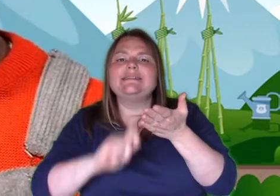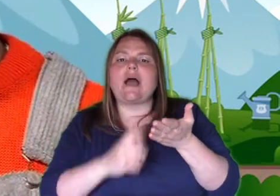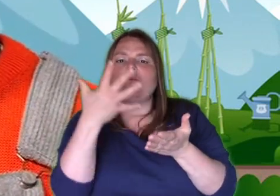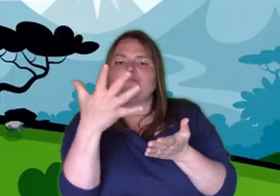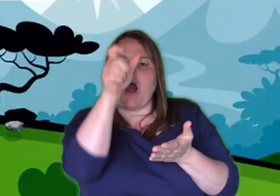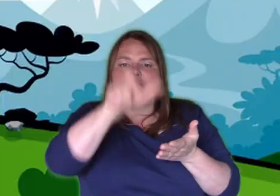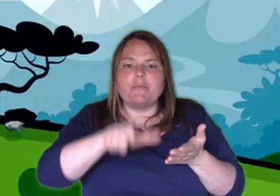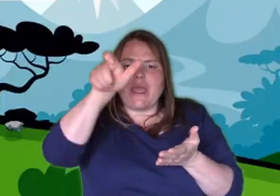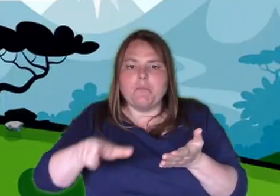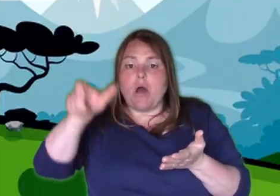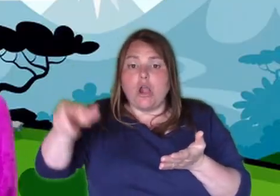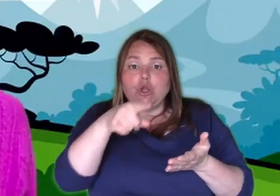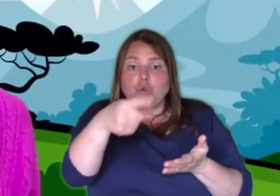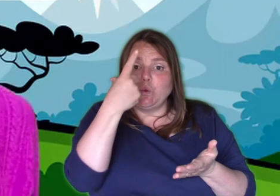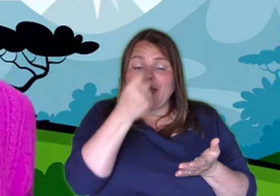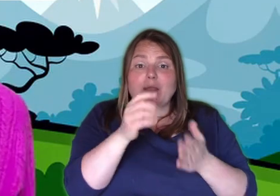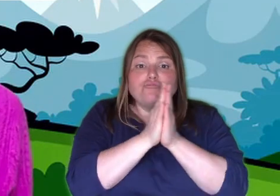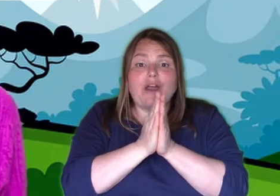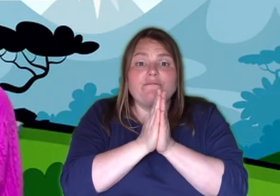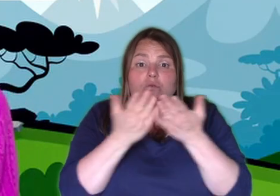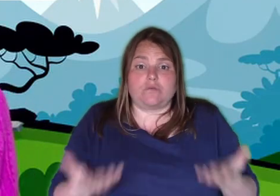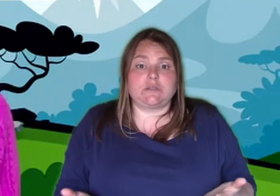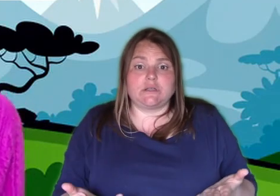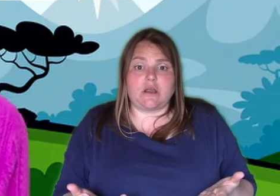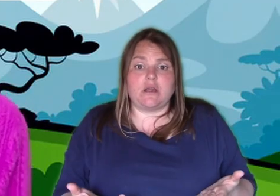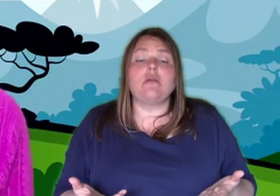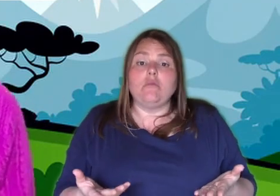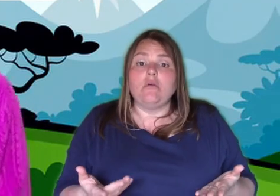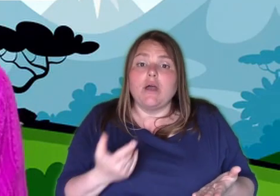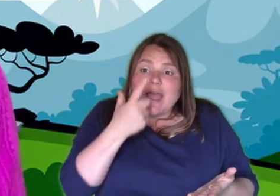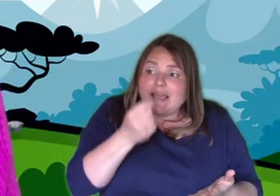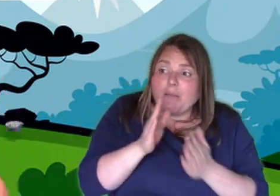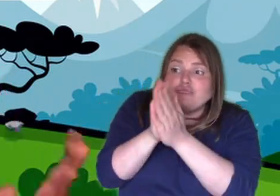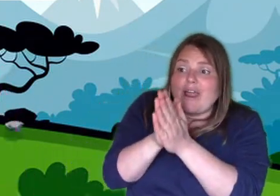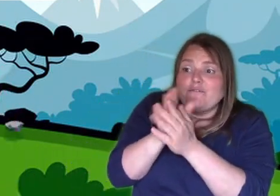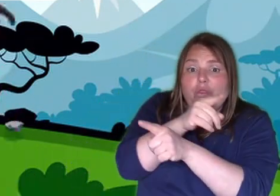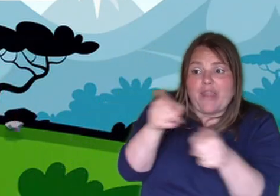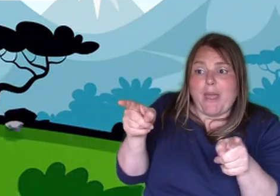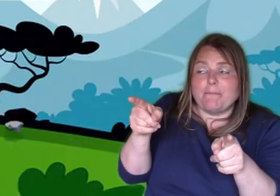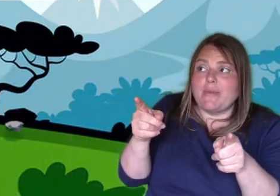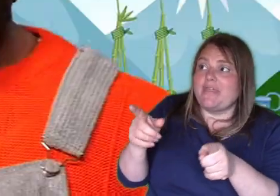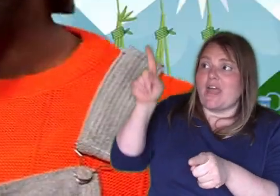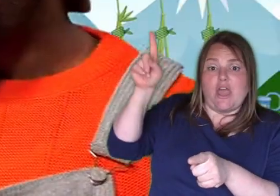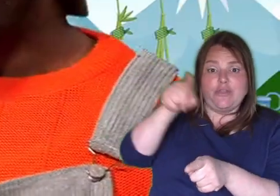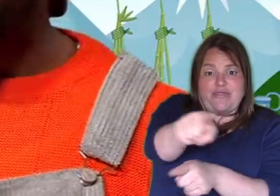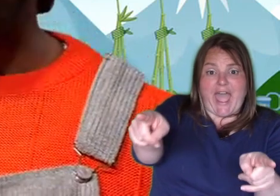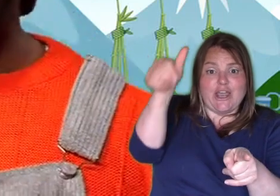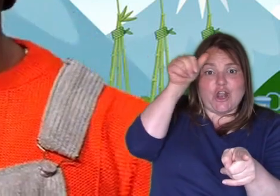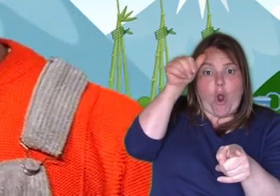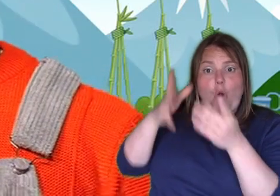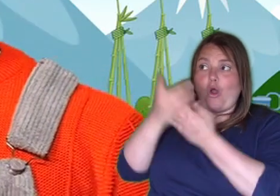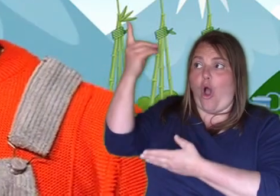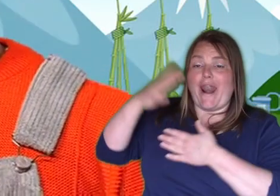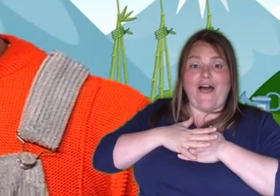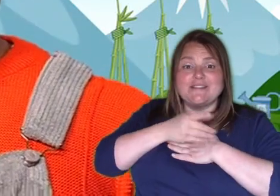pray for today That is a great idea And we can pray that they will get to know how much Jesus loves them too I'm going to do it straight